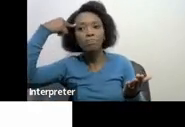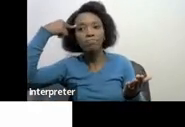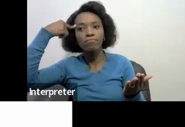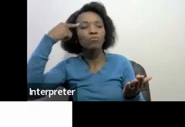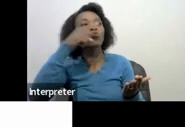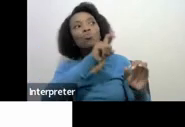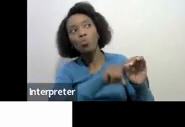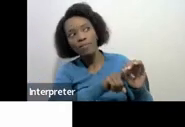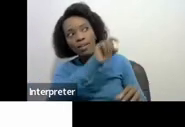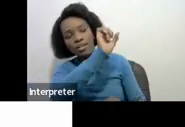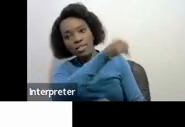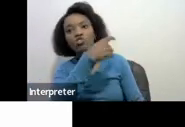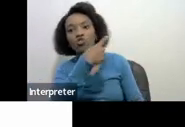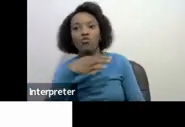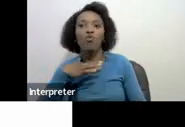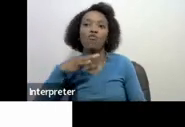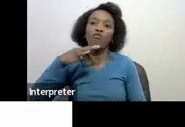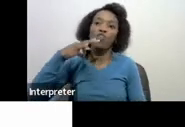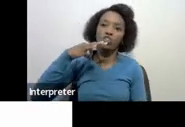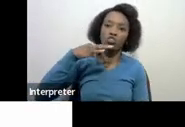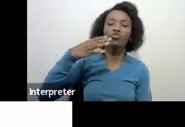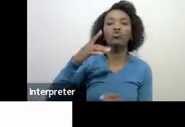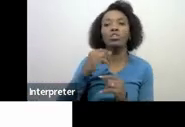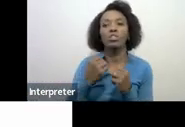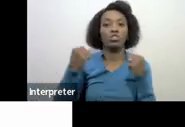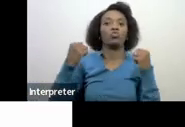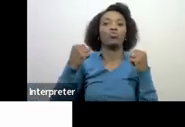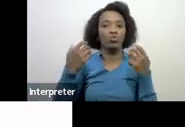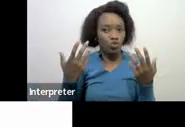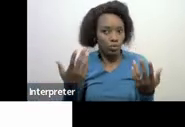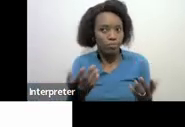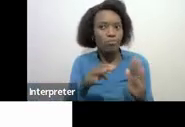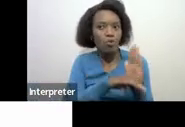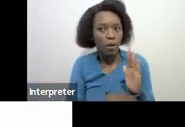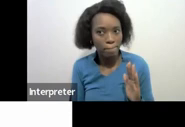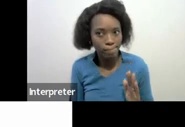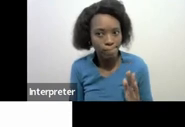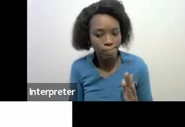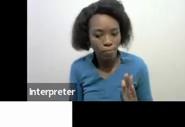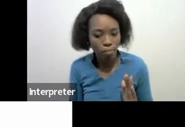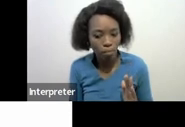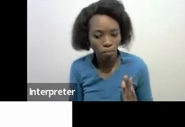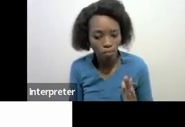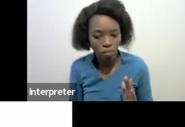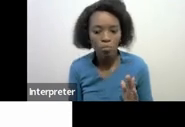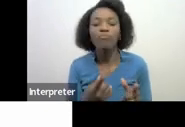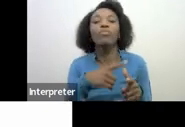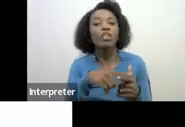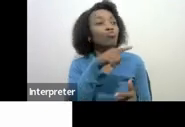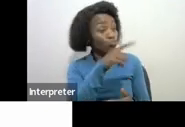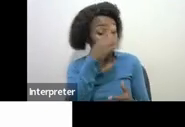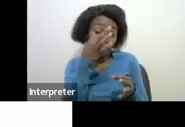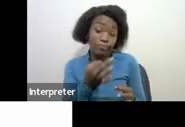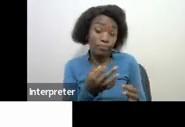will qualify for voluntary disclosure program for voluntary disclosure program then it's up to you what you do next